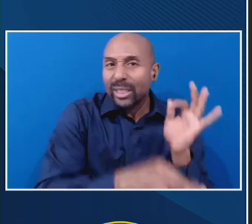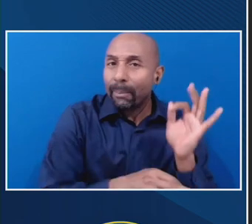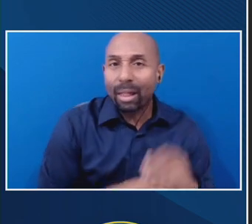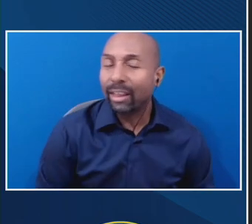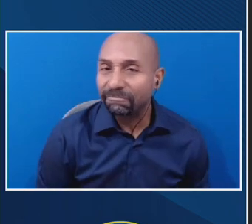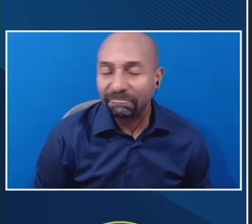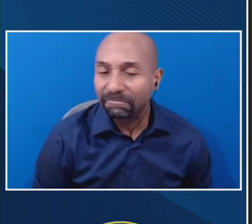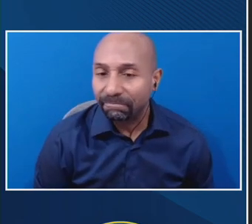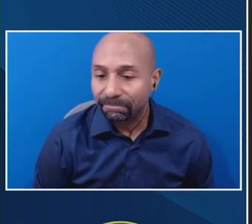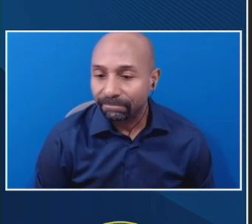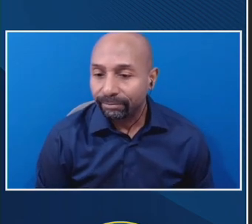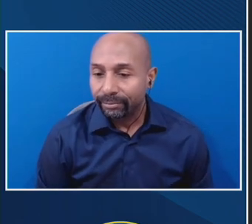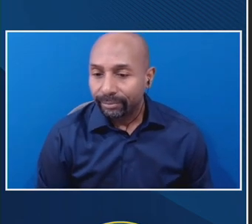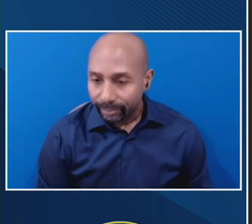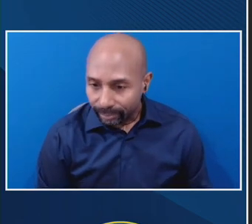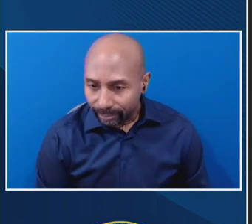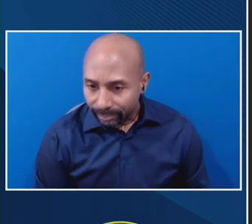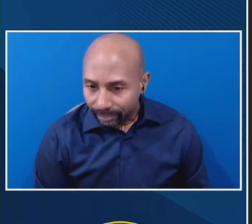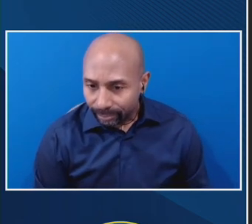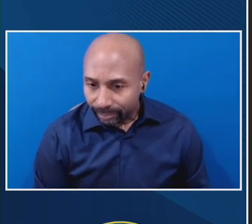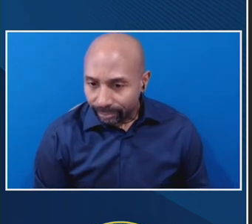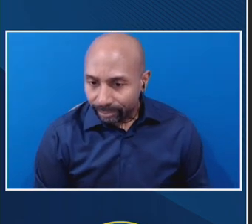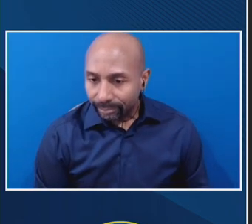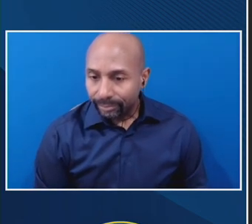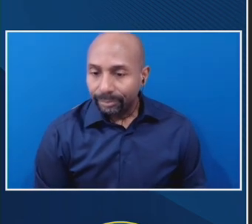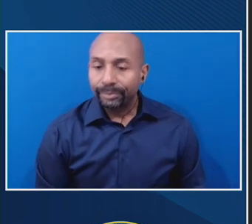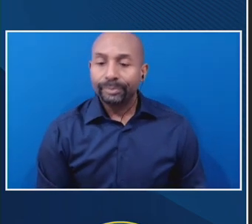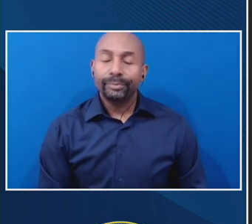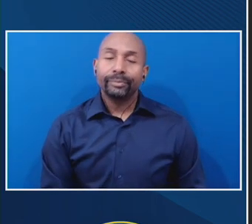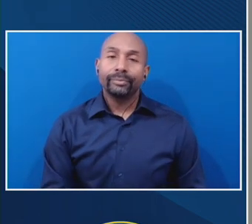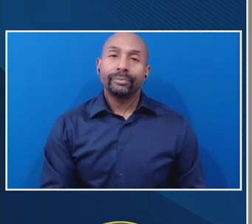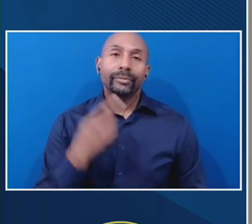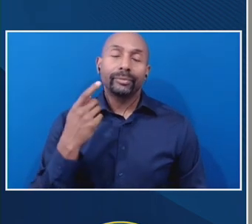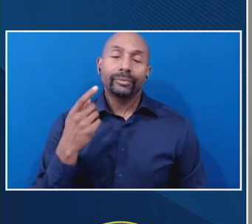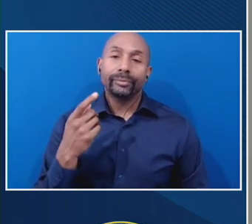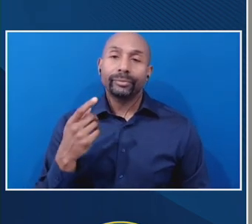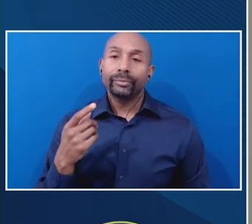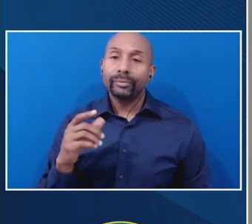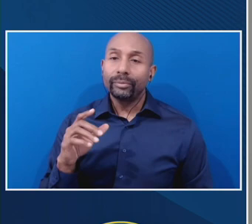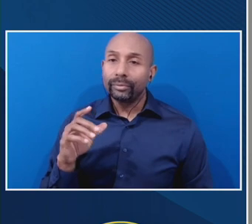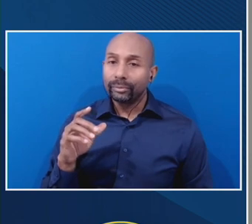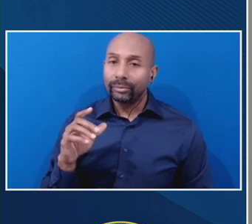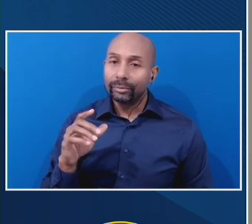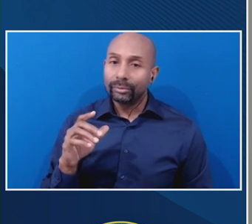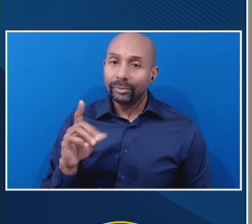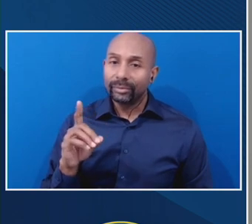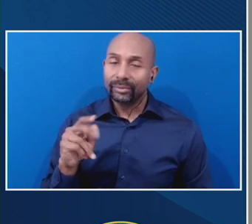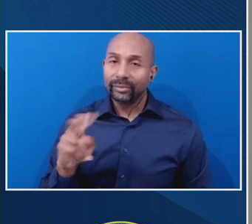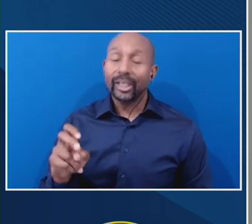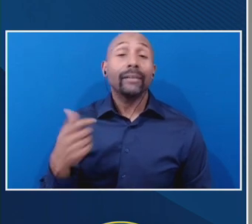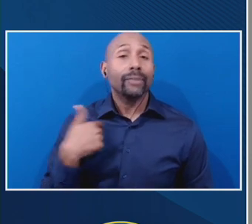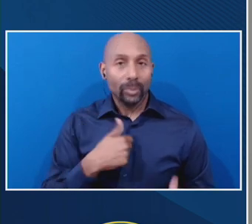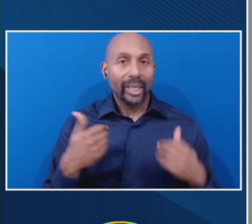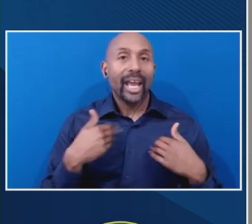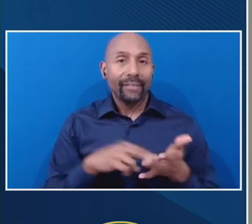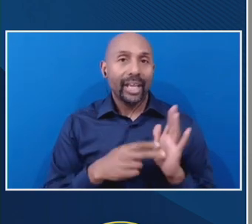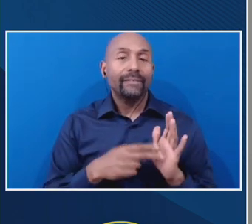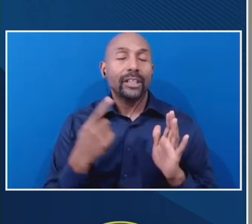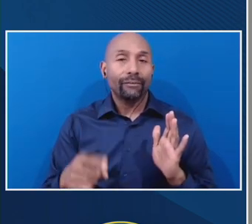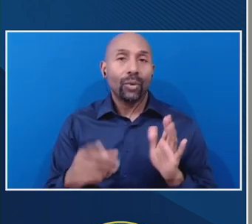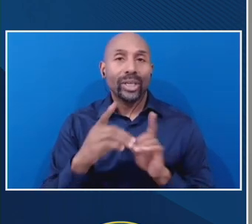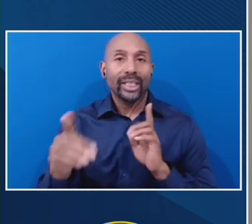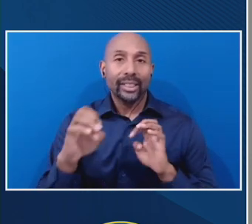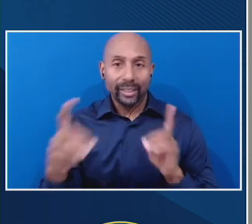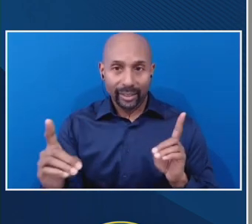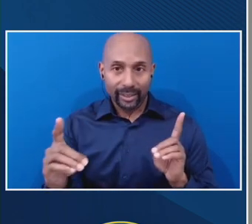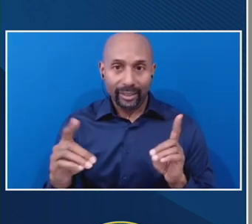Thanks, Scott. Thanks, would just make sure, I think this is what you're referring to, but there is a definition for distance education under 34 CFR